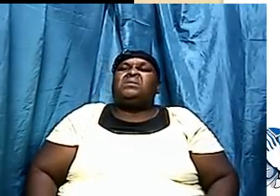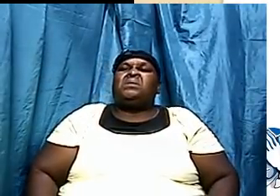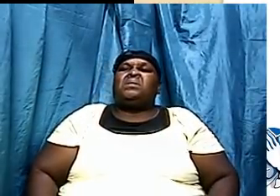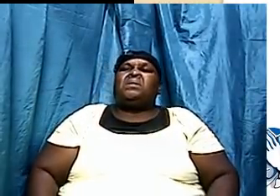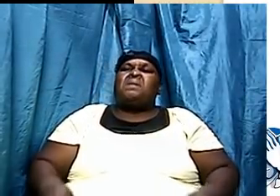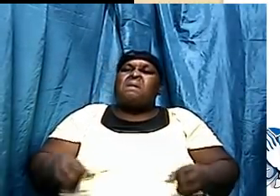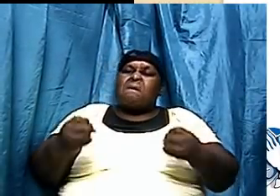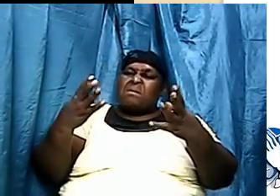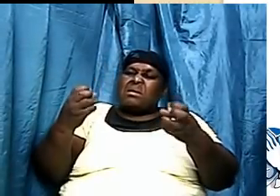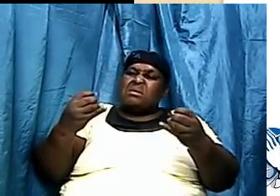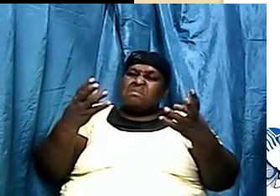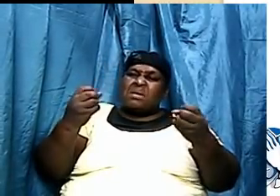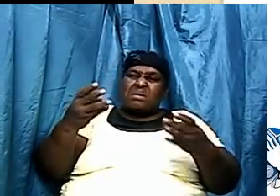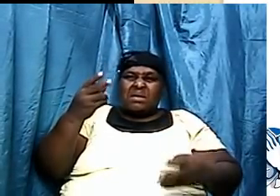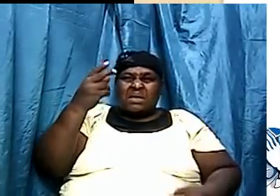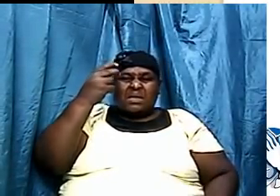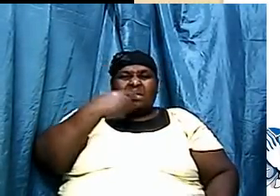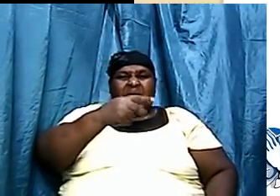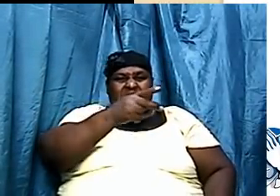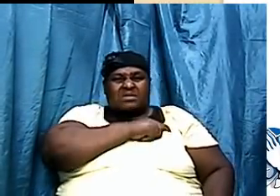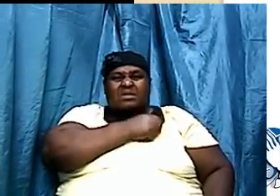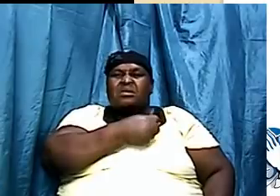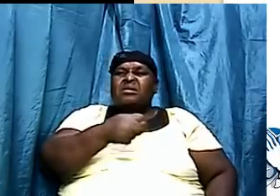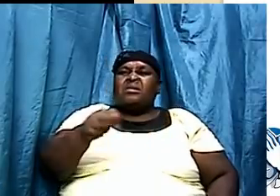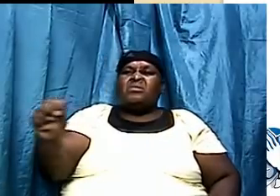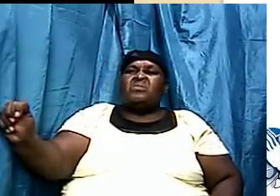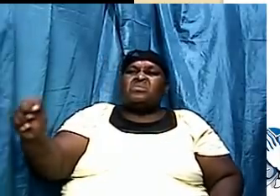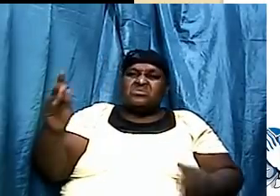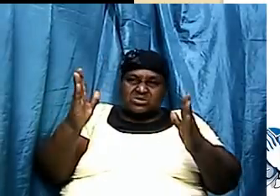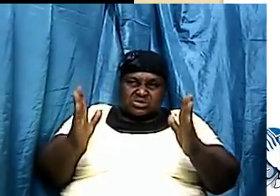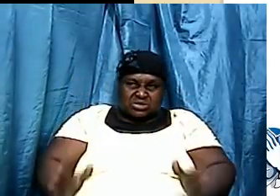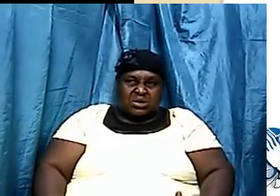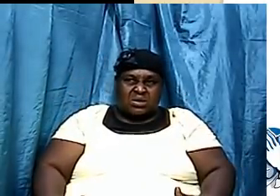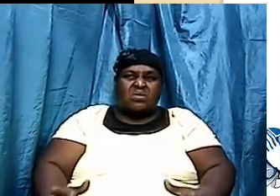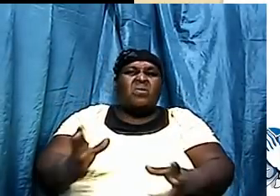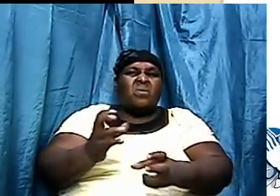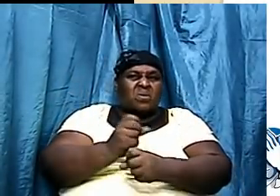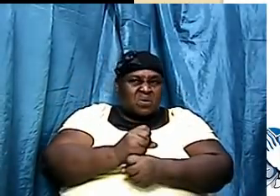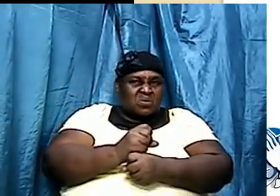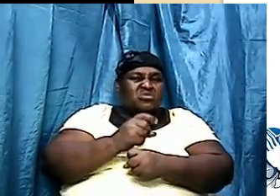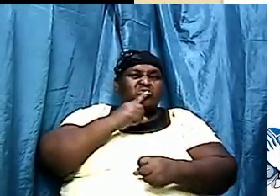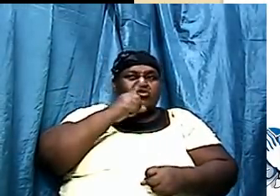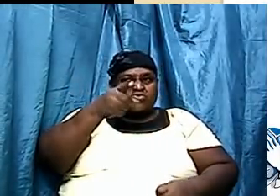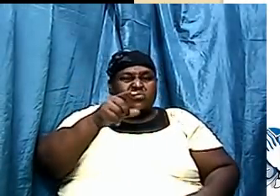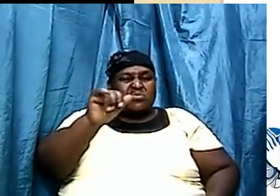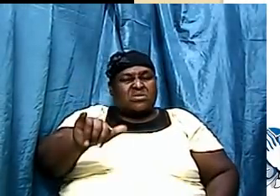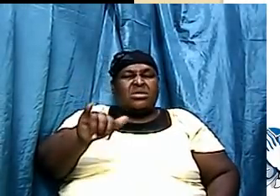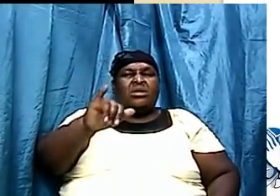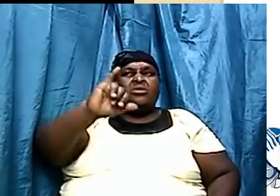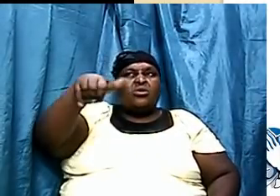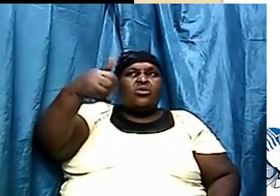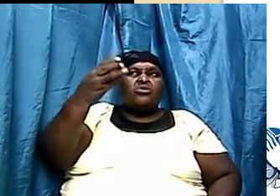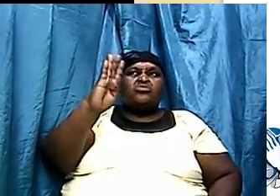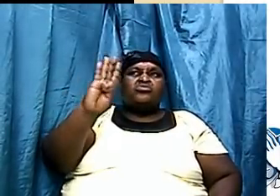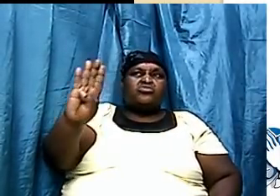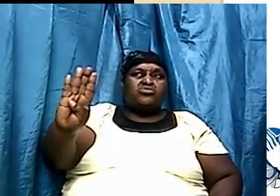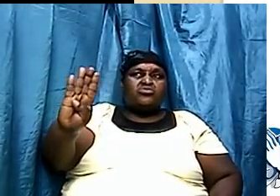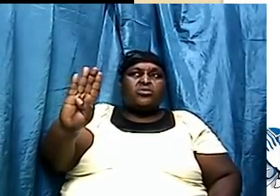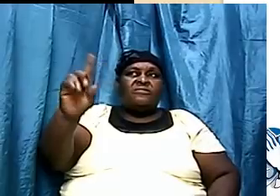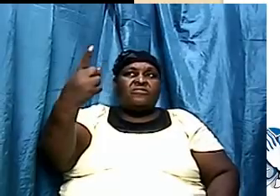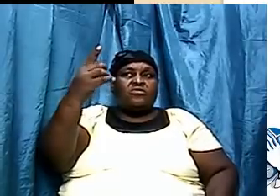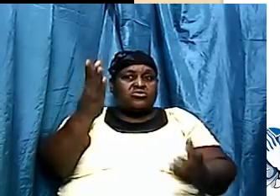theologians hold to the fact that Job was one of the first book that was written